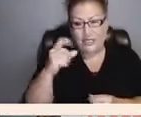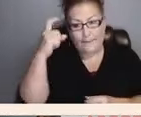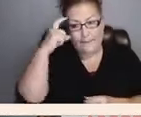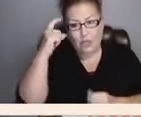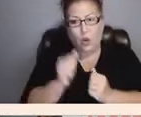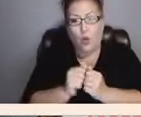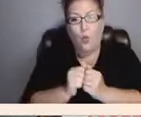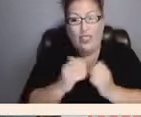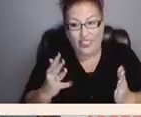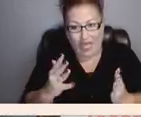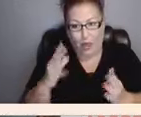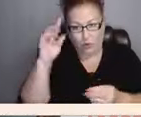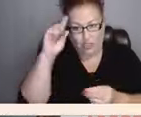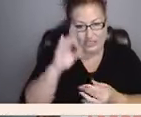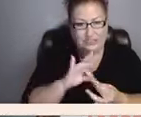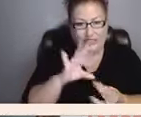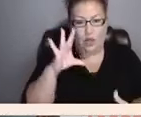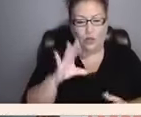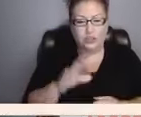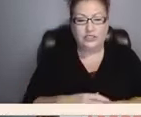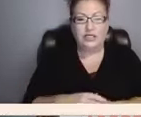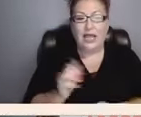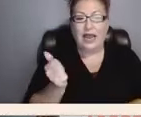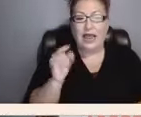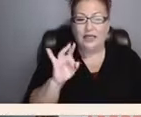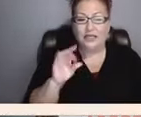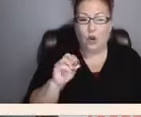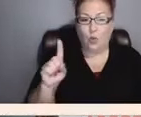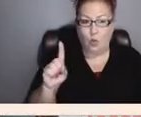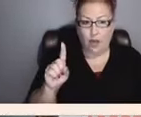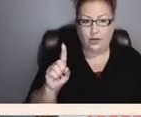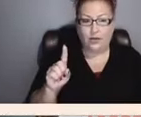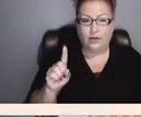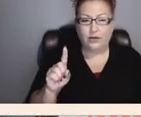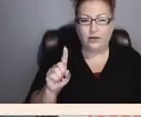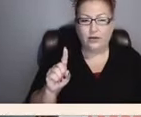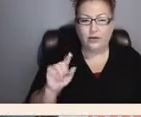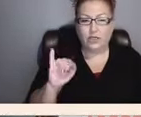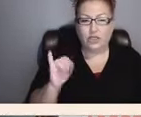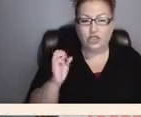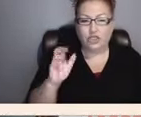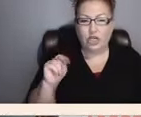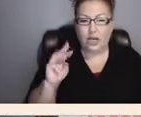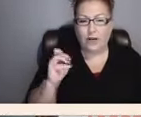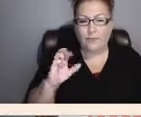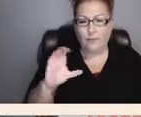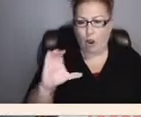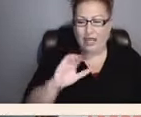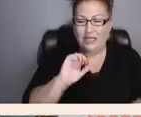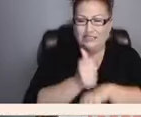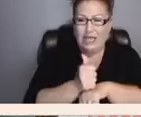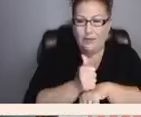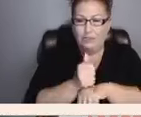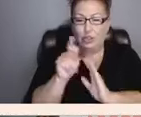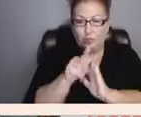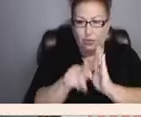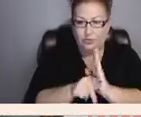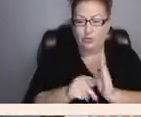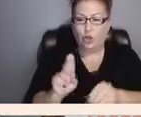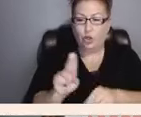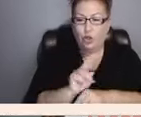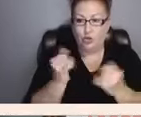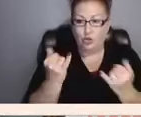In 1801, Gene Mark establishes the principles used today in teaching